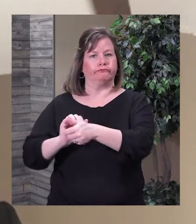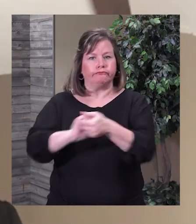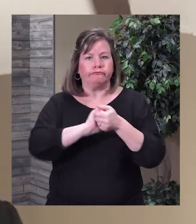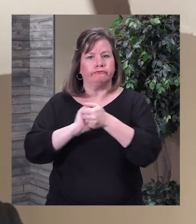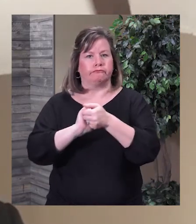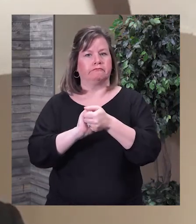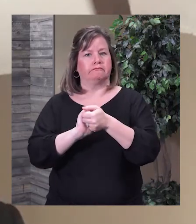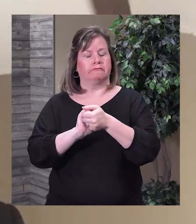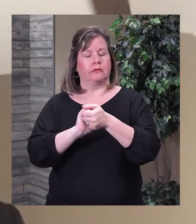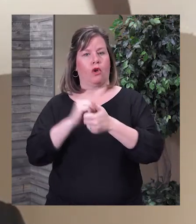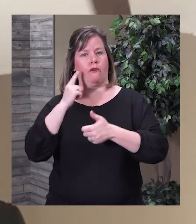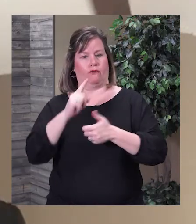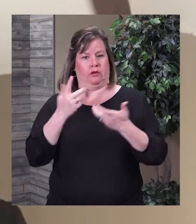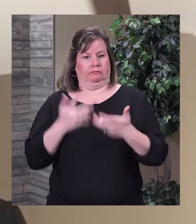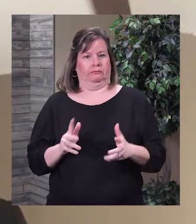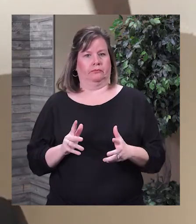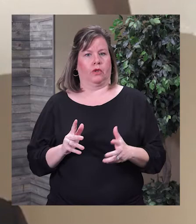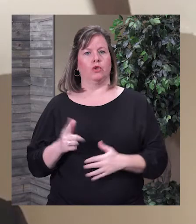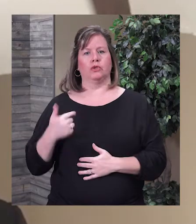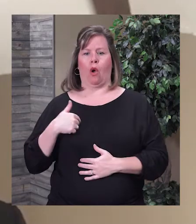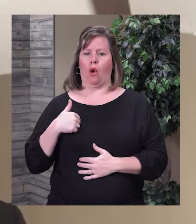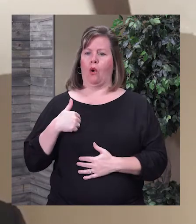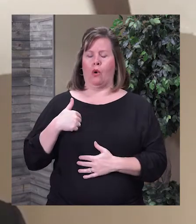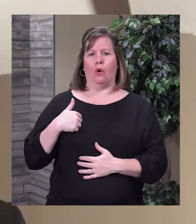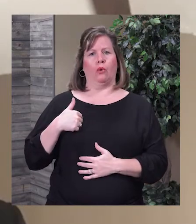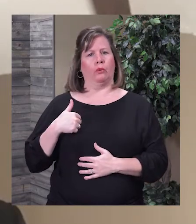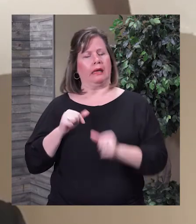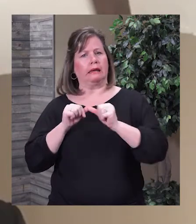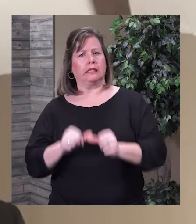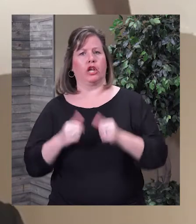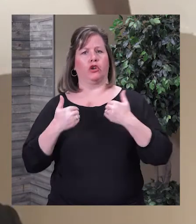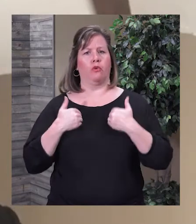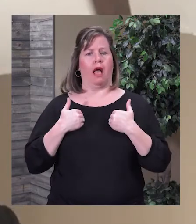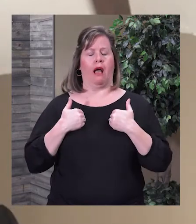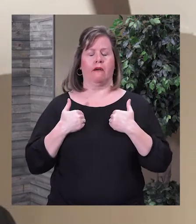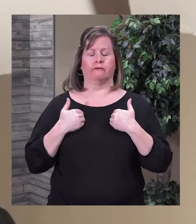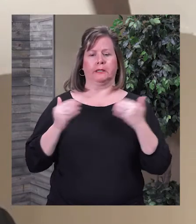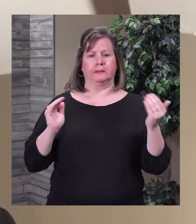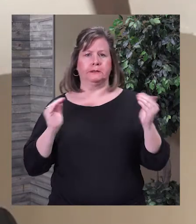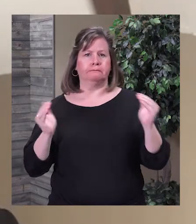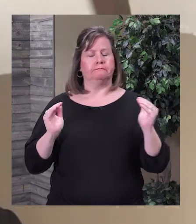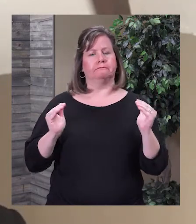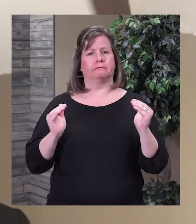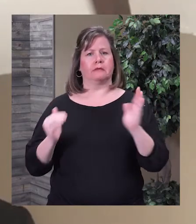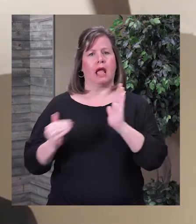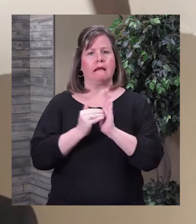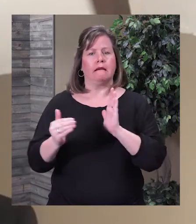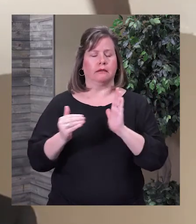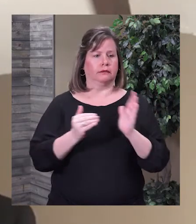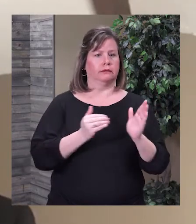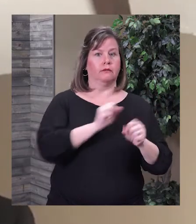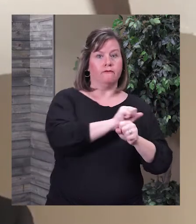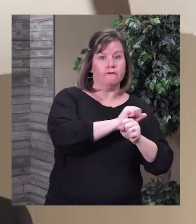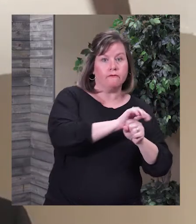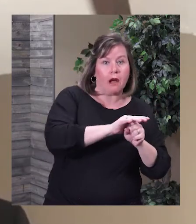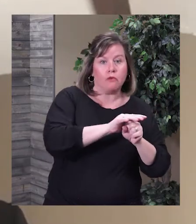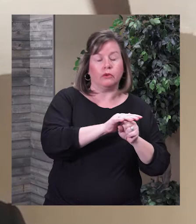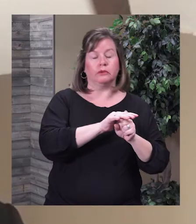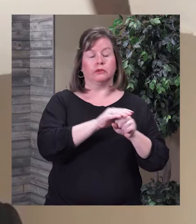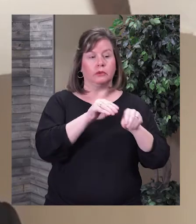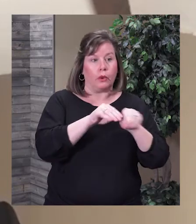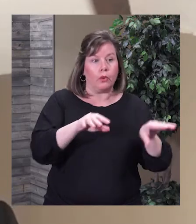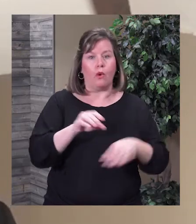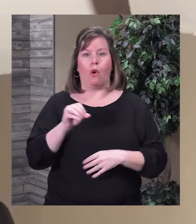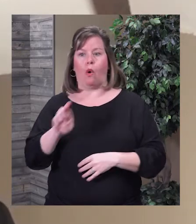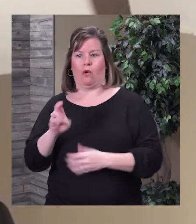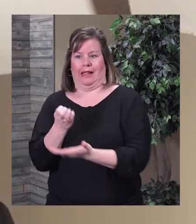and I continue to see this polarized perspective on this issue that it's either coronavirus or it's the economy and